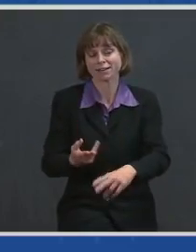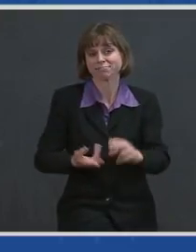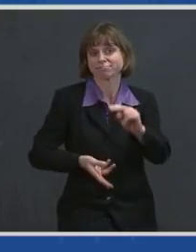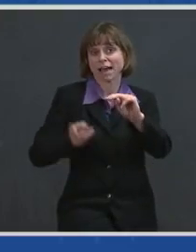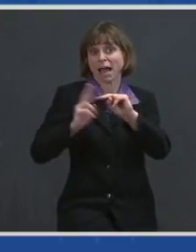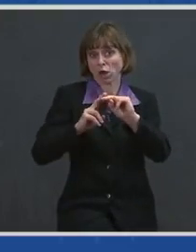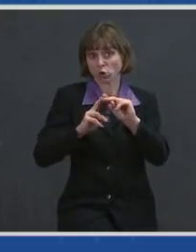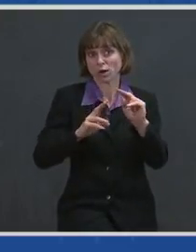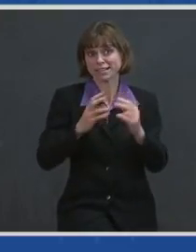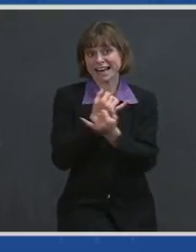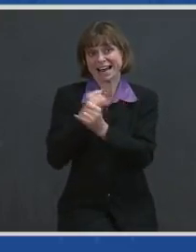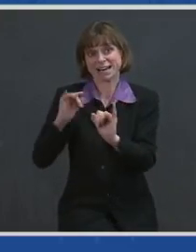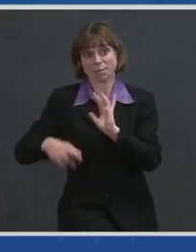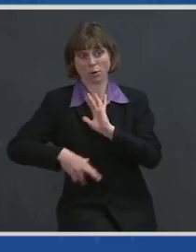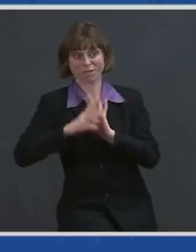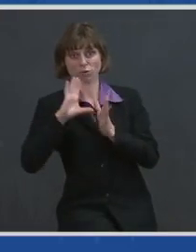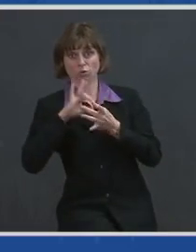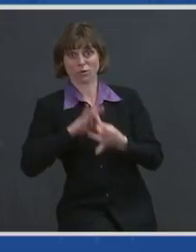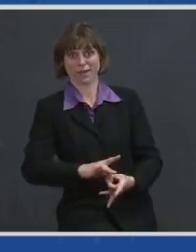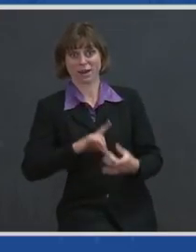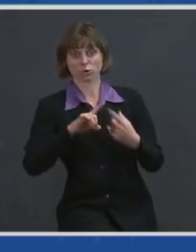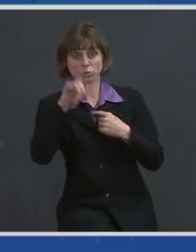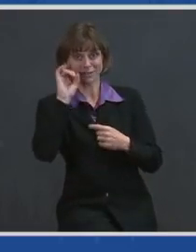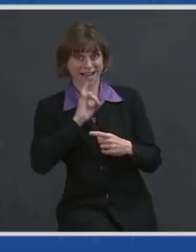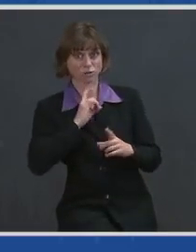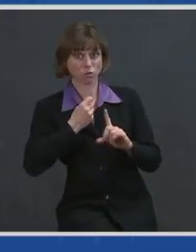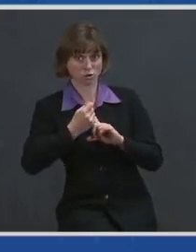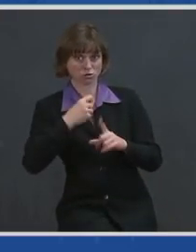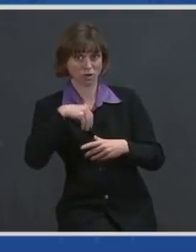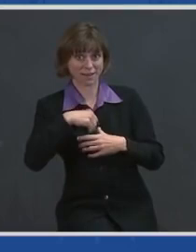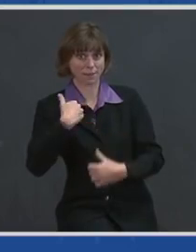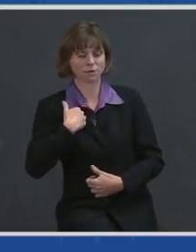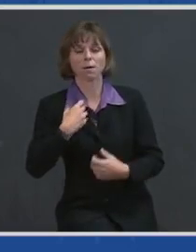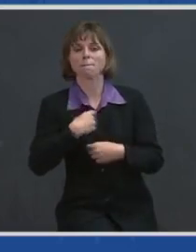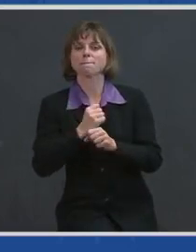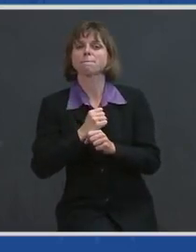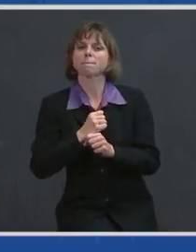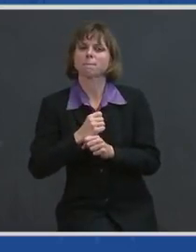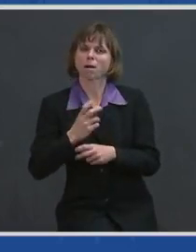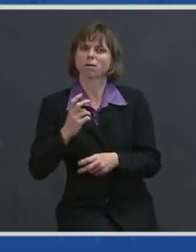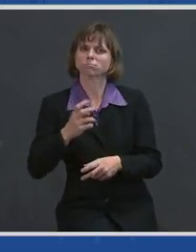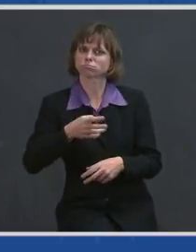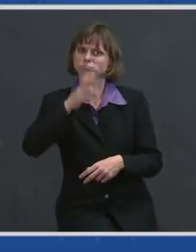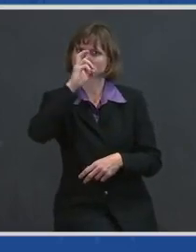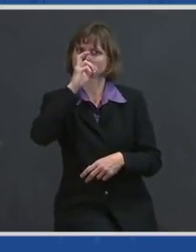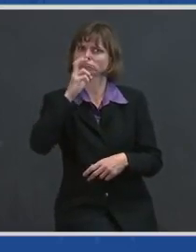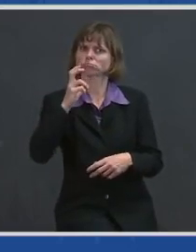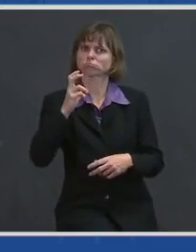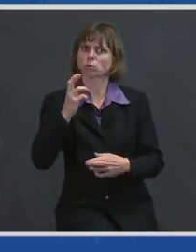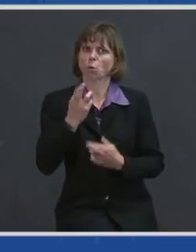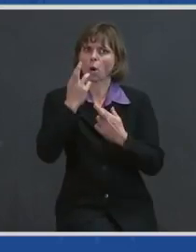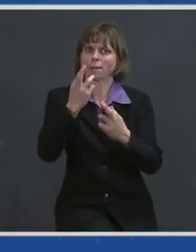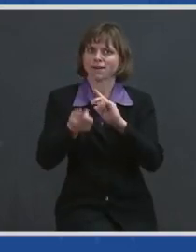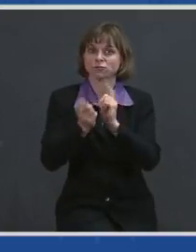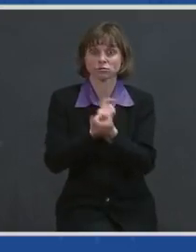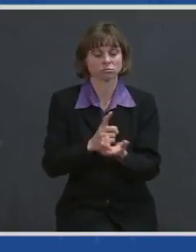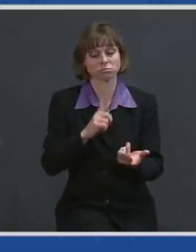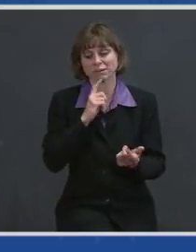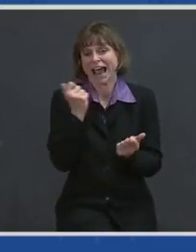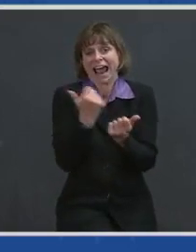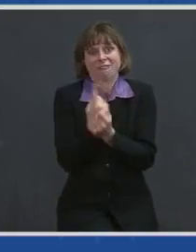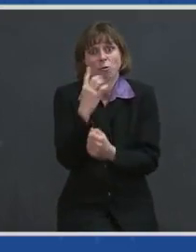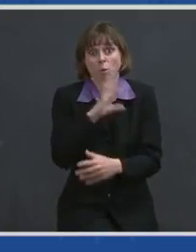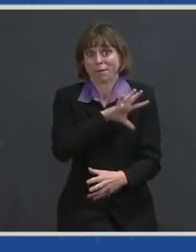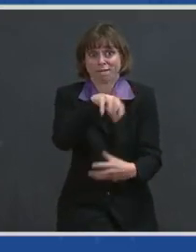commission on sexual assault to make concrete recommendations for changes. This is going to be an all-hands-on-deck